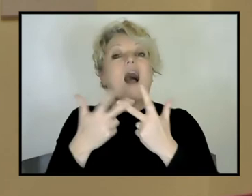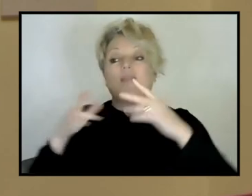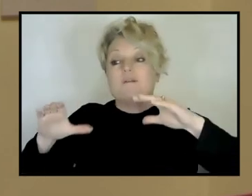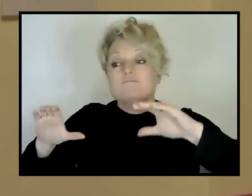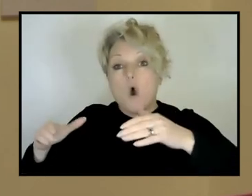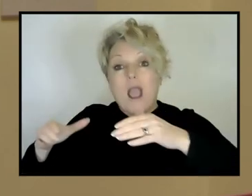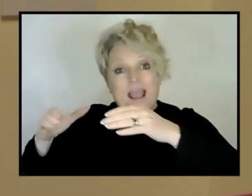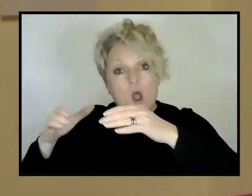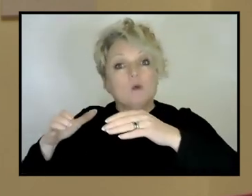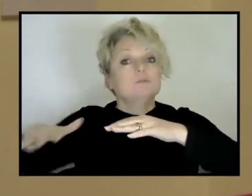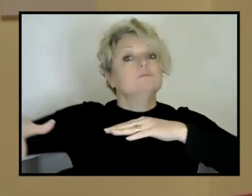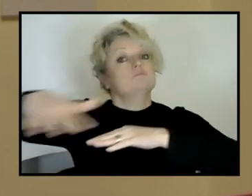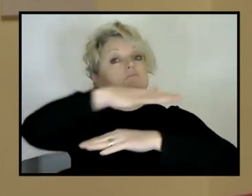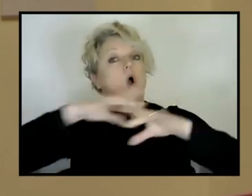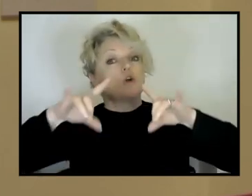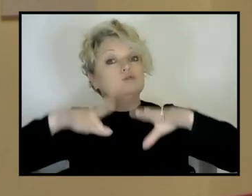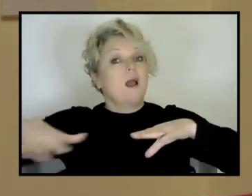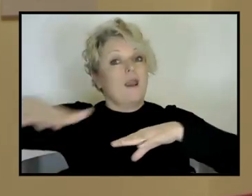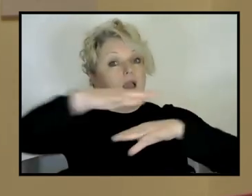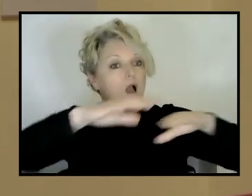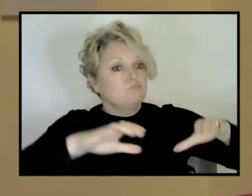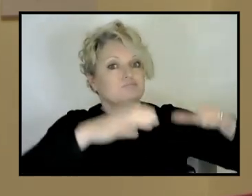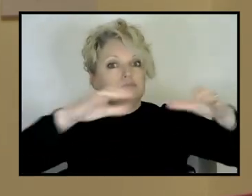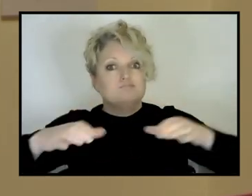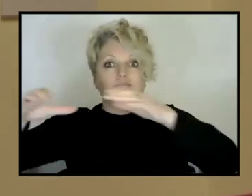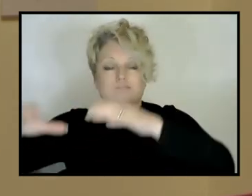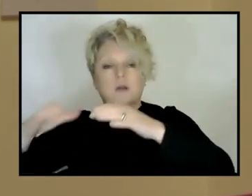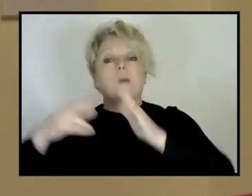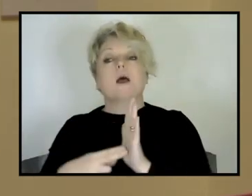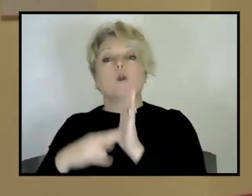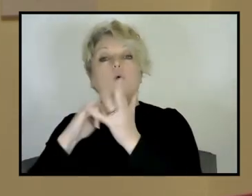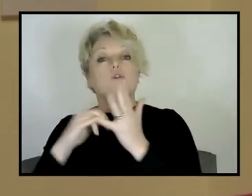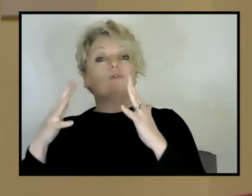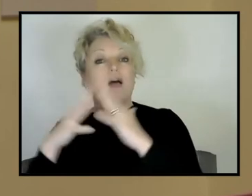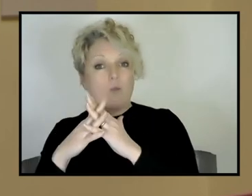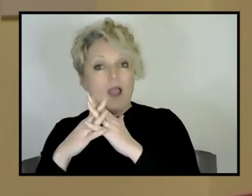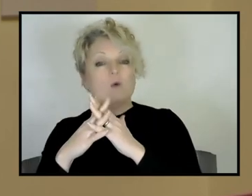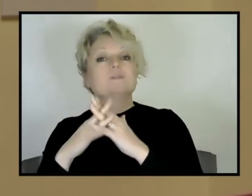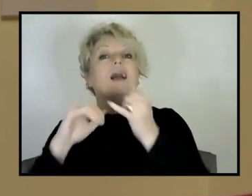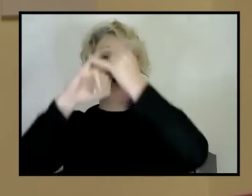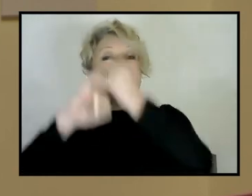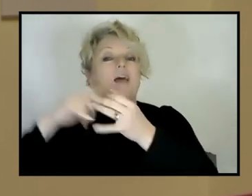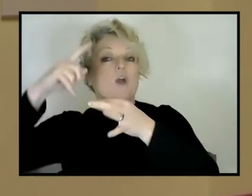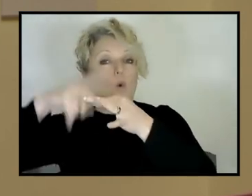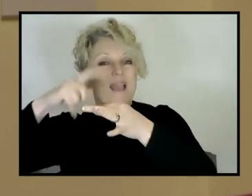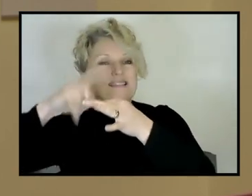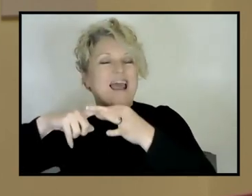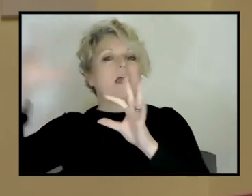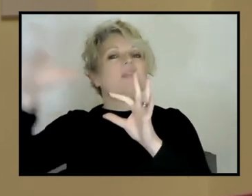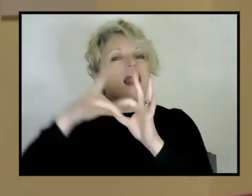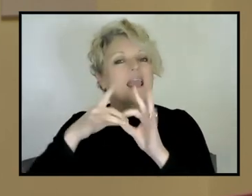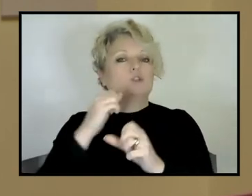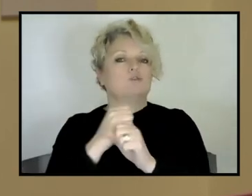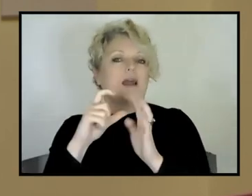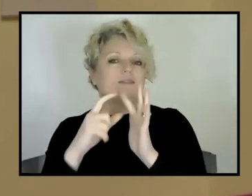but in, in Northern New South Wales and Southern Queensland, they are actually part of the dividing range, but that's not why the, the